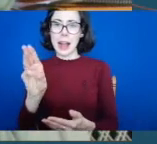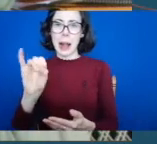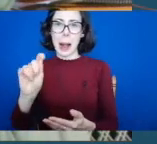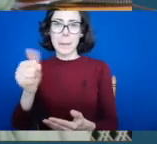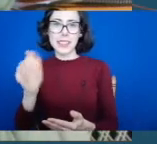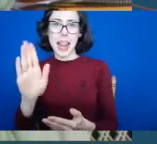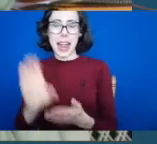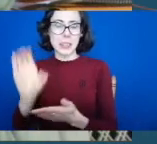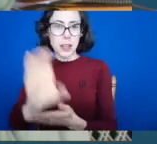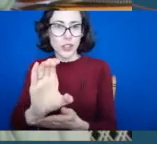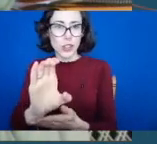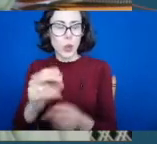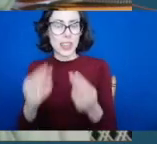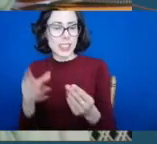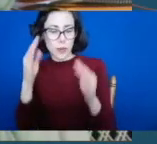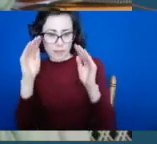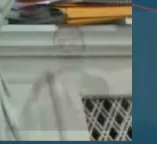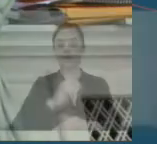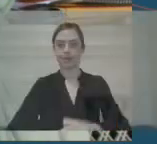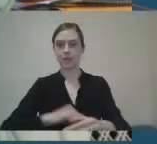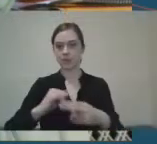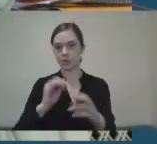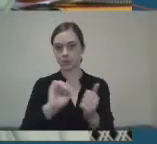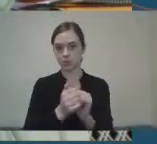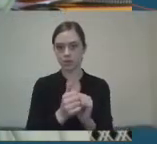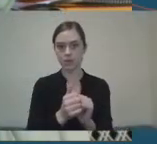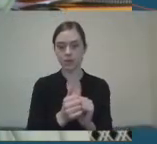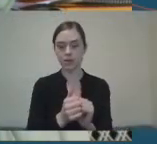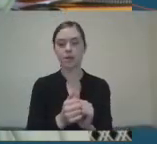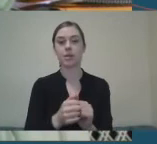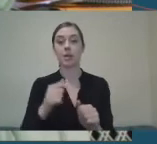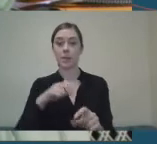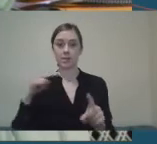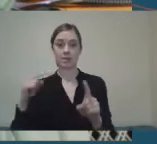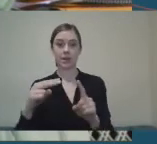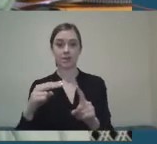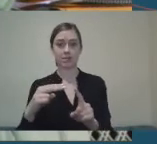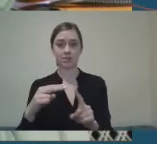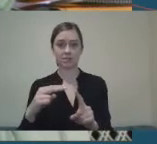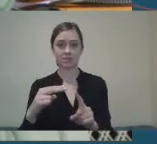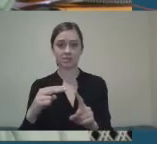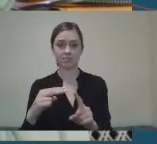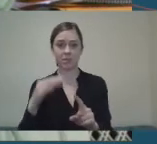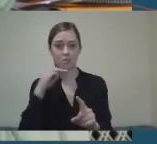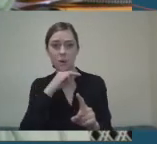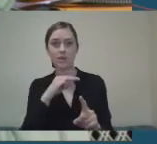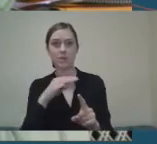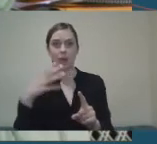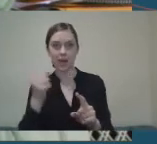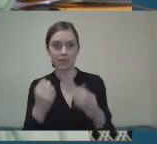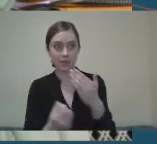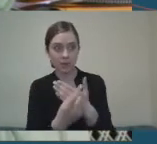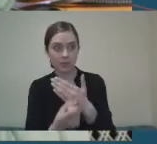and to see that expand and continue. And it's my view, and it's essential that we make sure that as many opportunities are